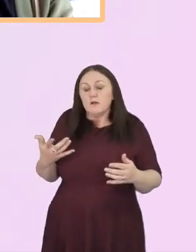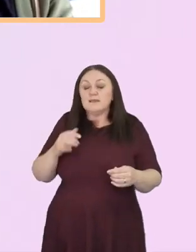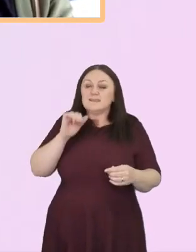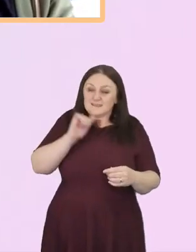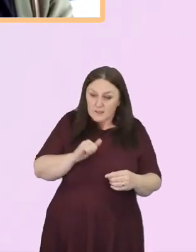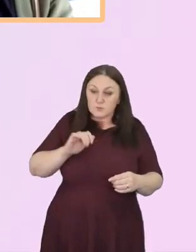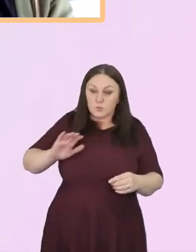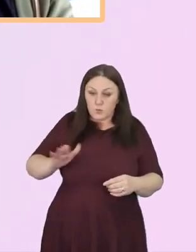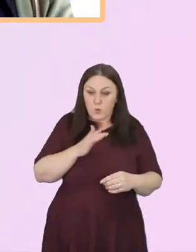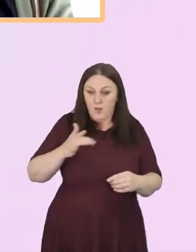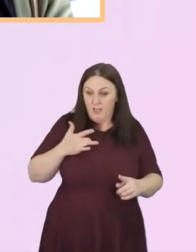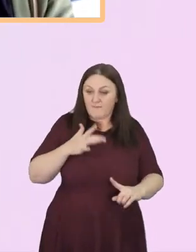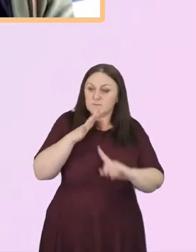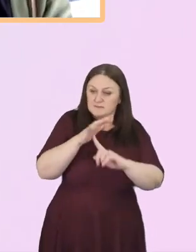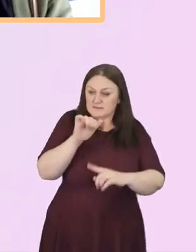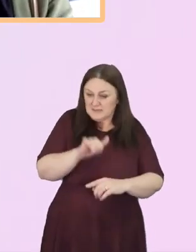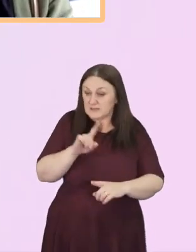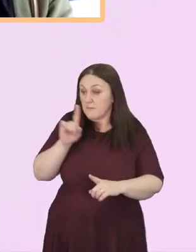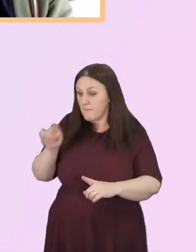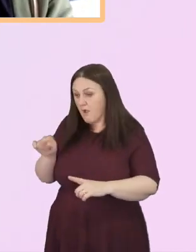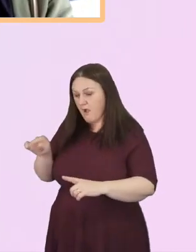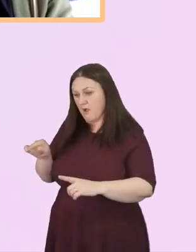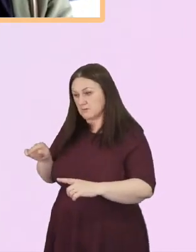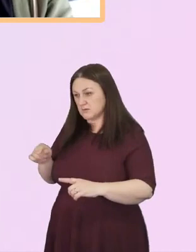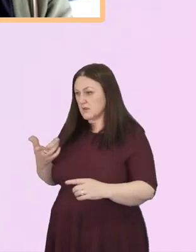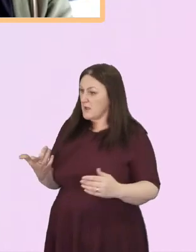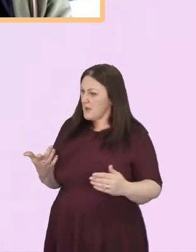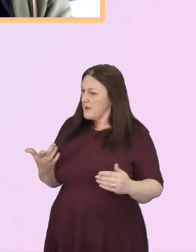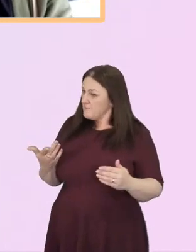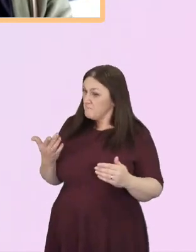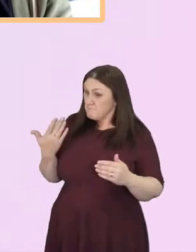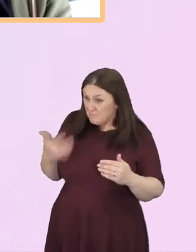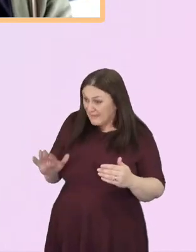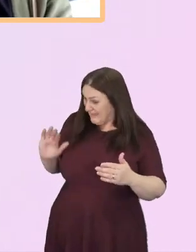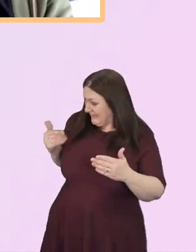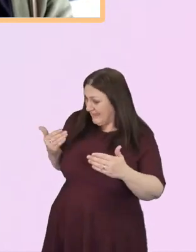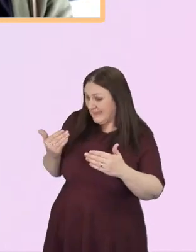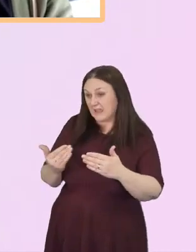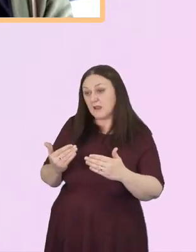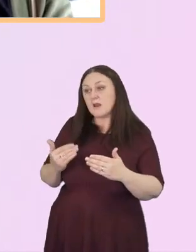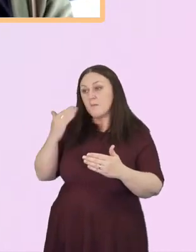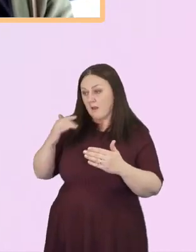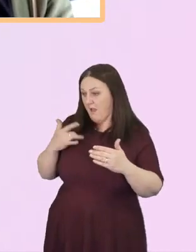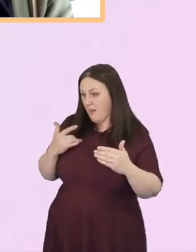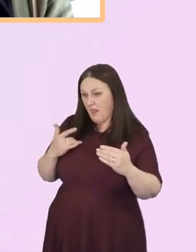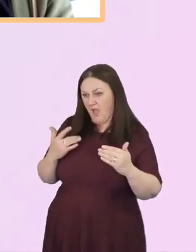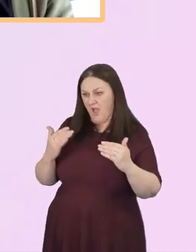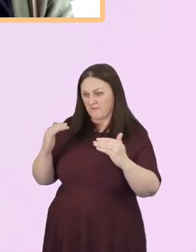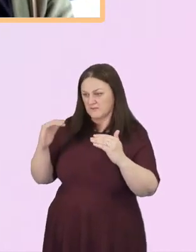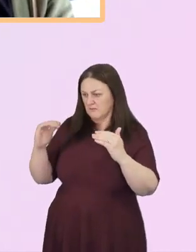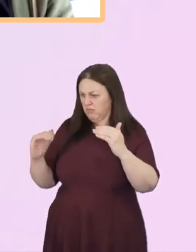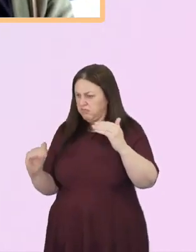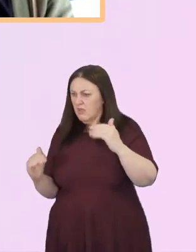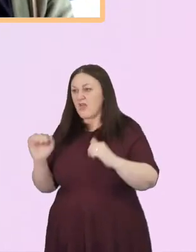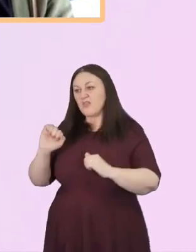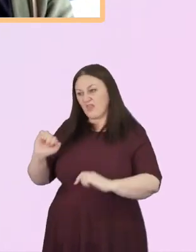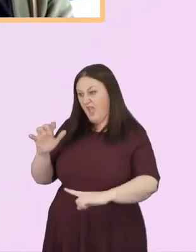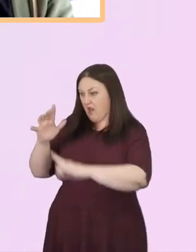lives matter, but actually, black lives have been made to matter less. And so it's just trying to work against that deficit. Yeah.